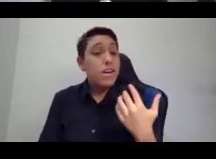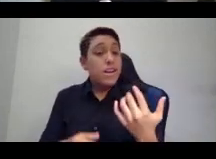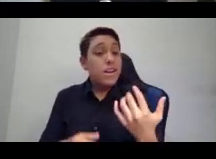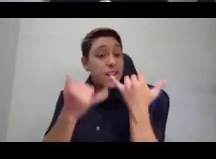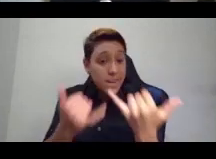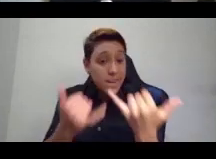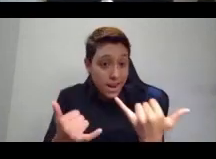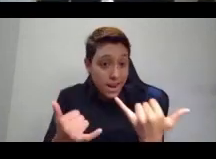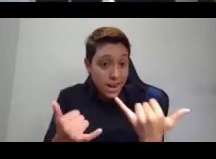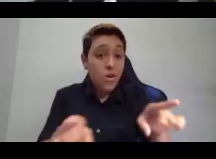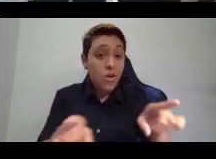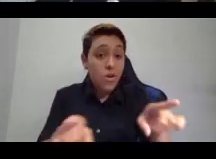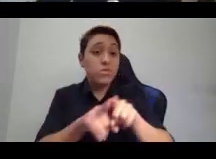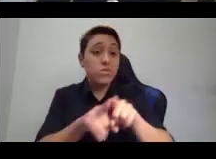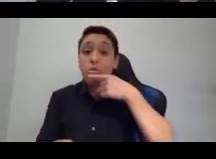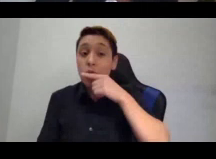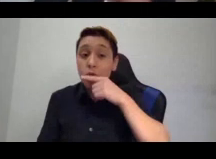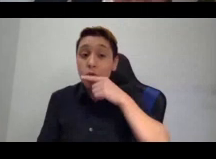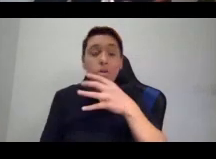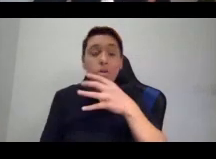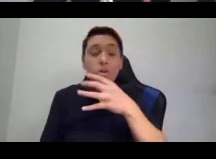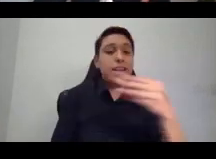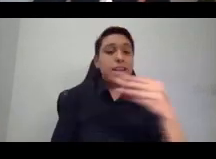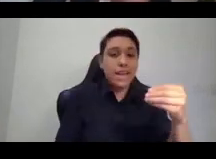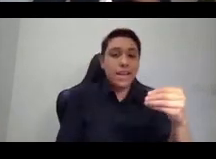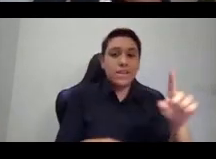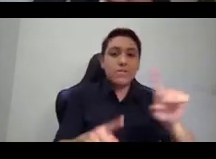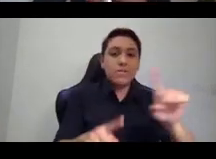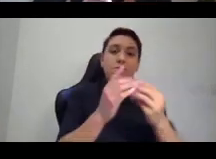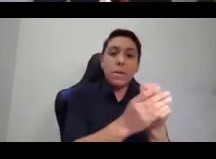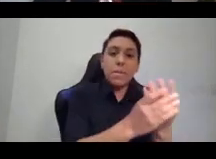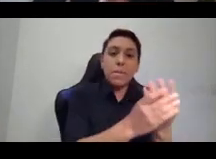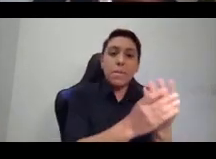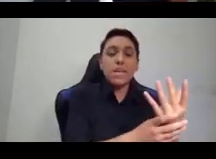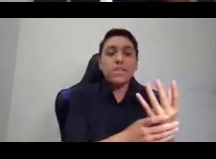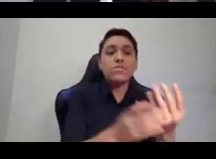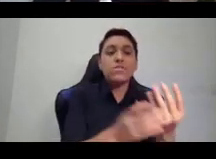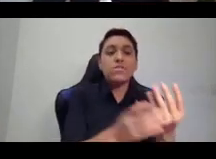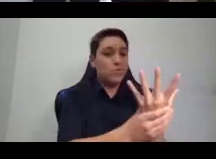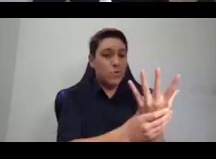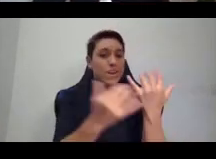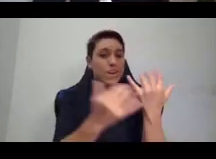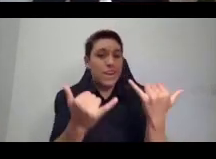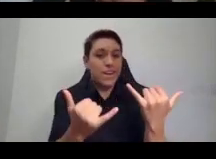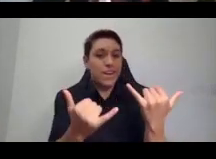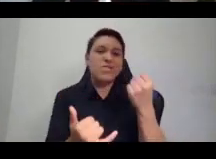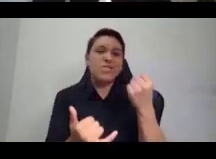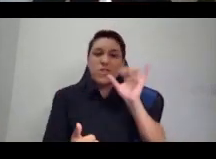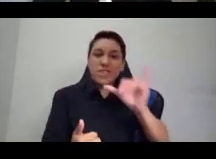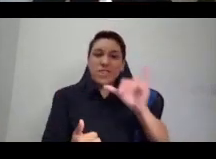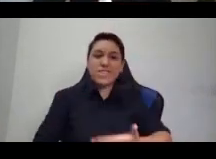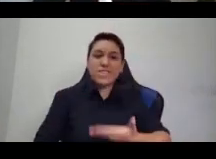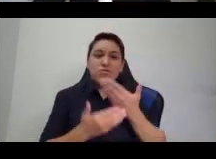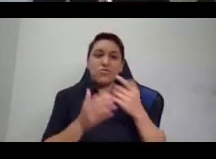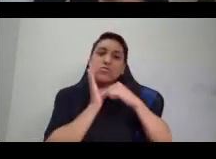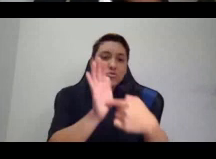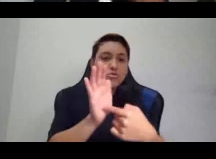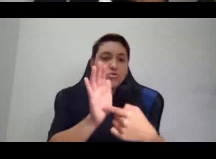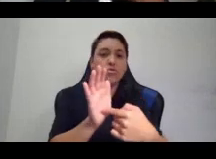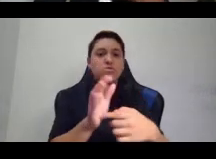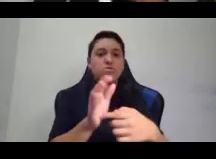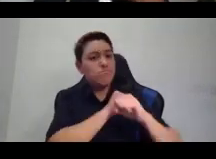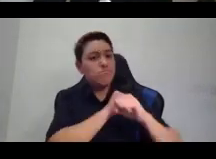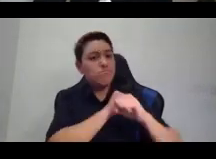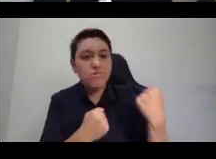Manahata. And so those are all things that suggest that the resilience of the Lenape and their